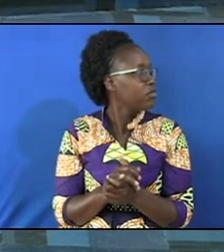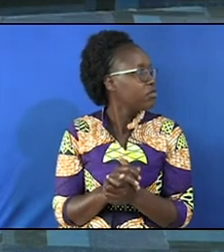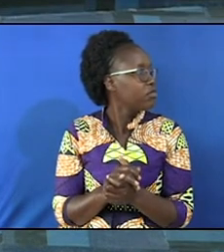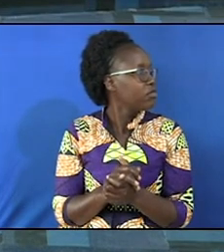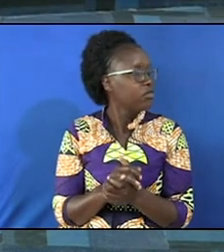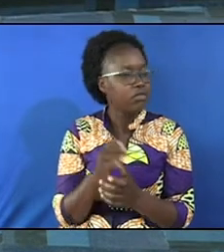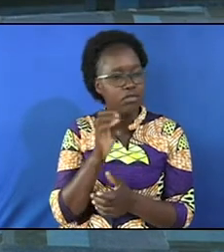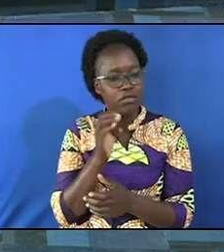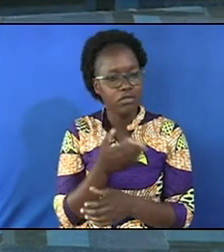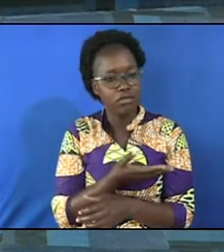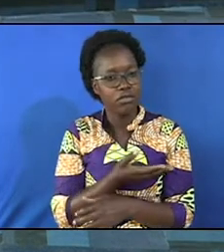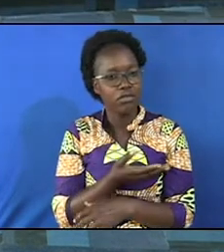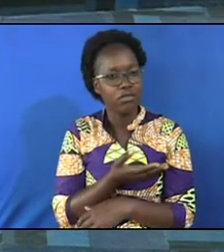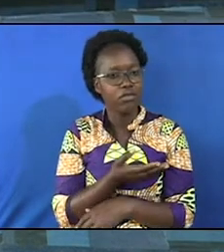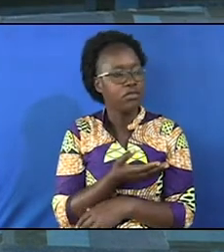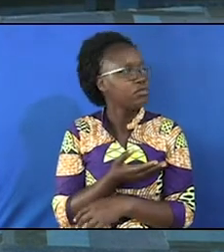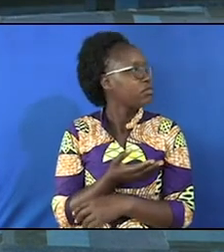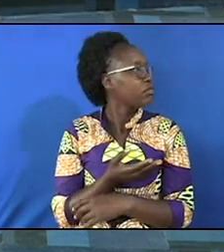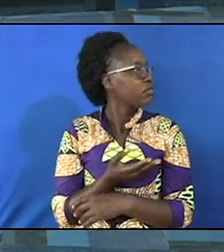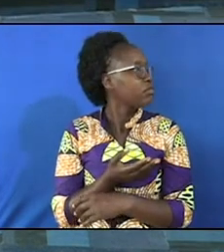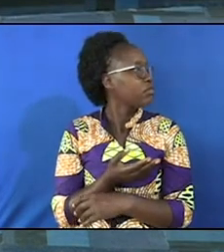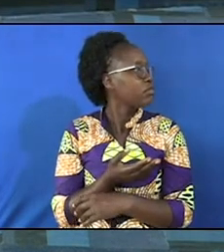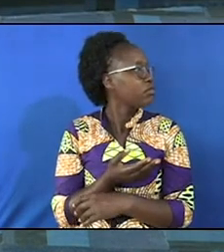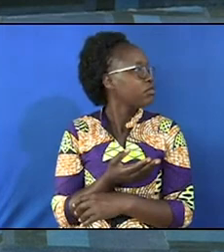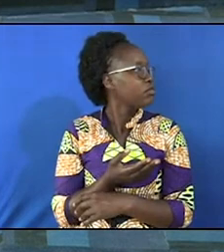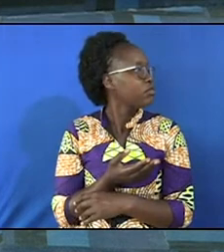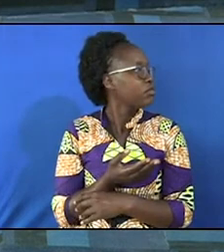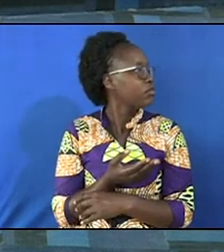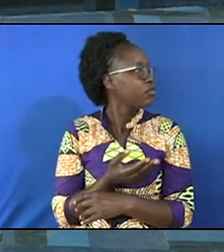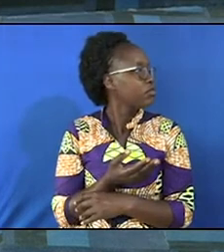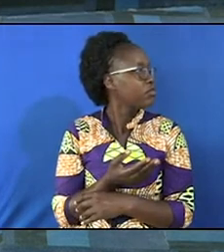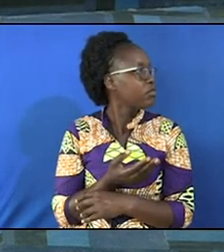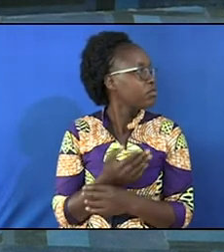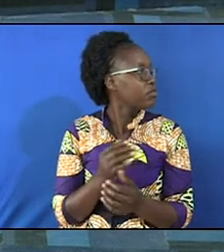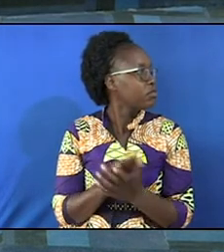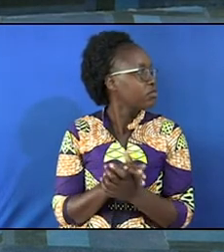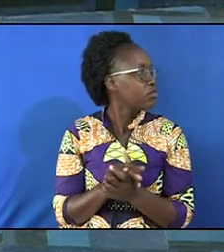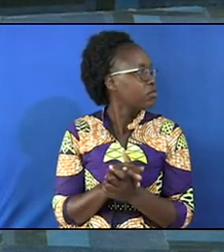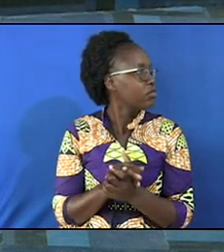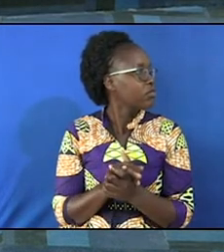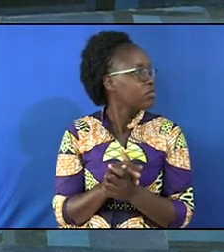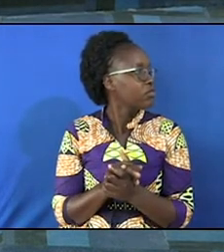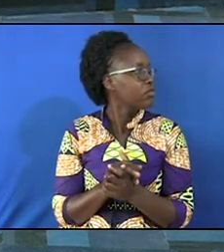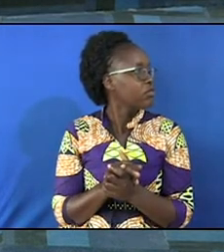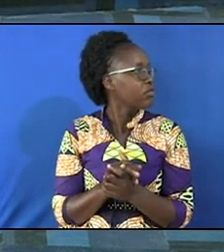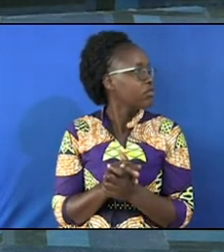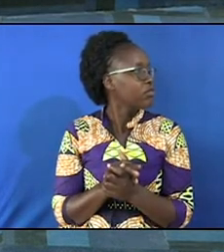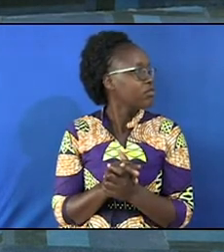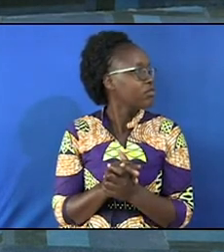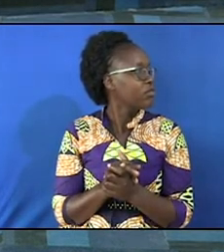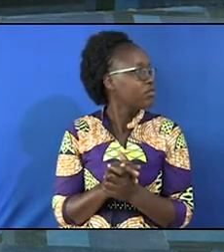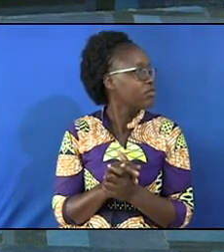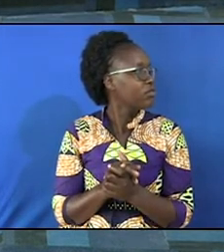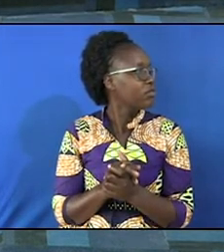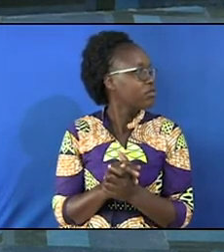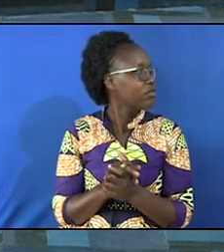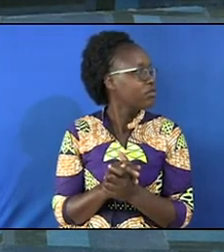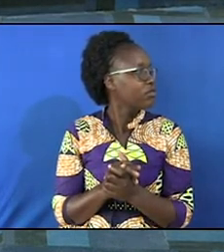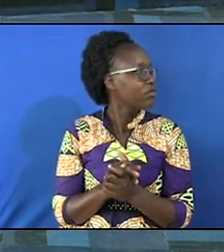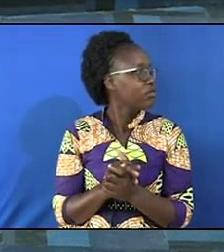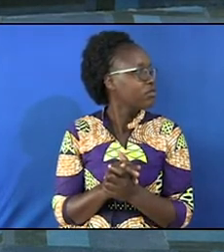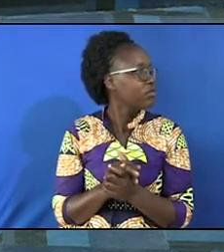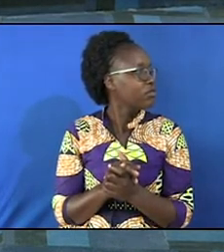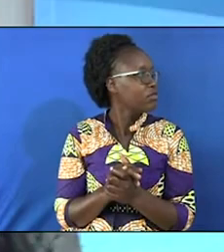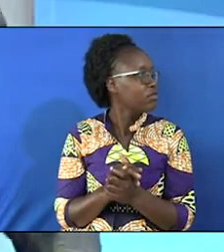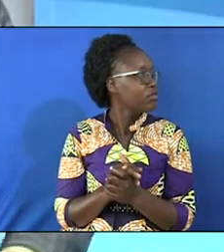my manager is here but you met me before I close over my friend you are looking good can you stand up my